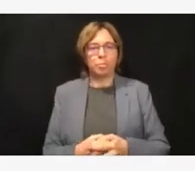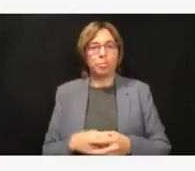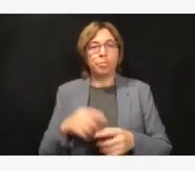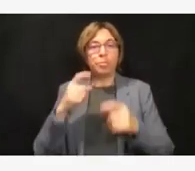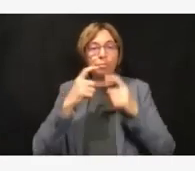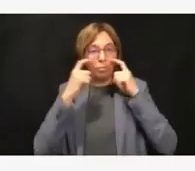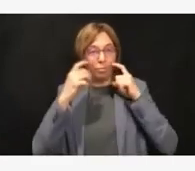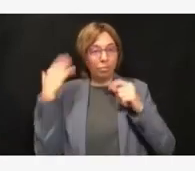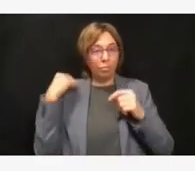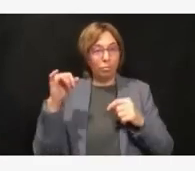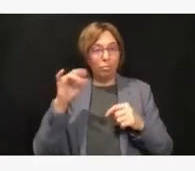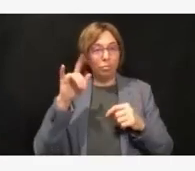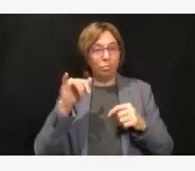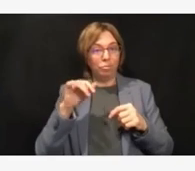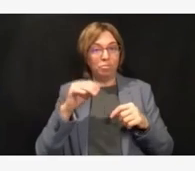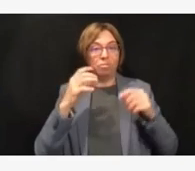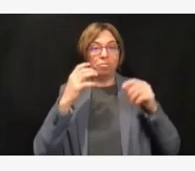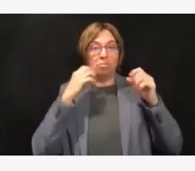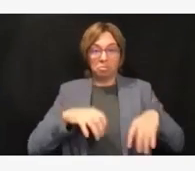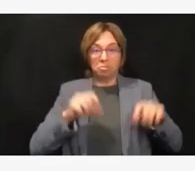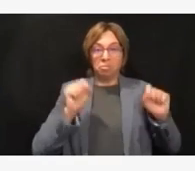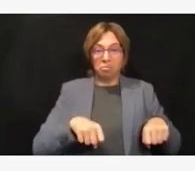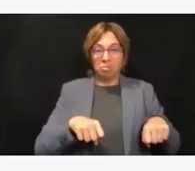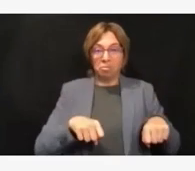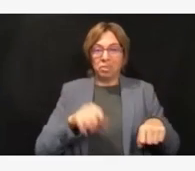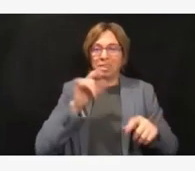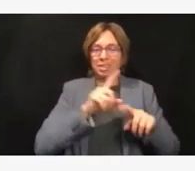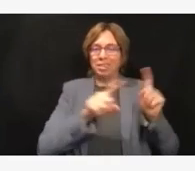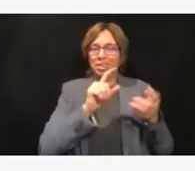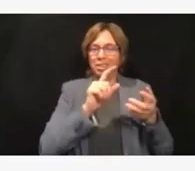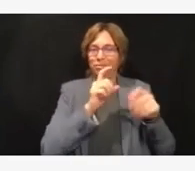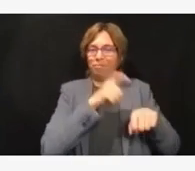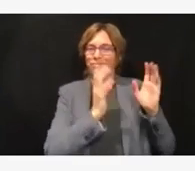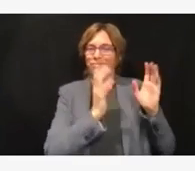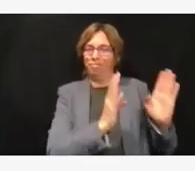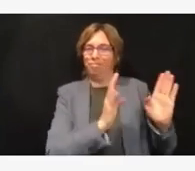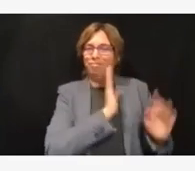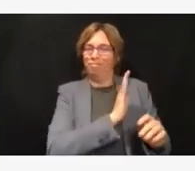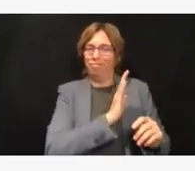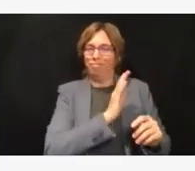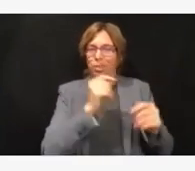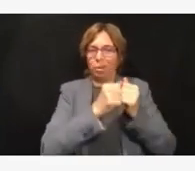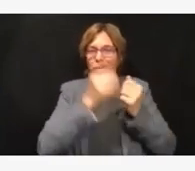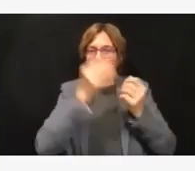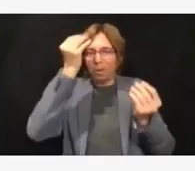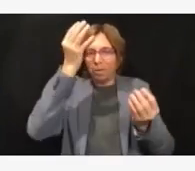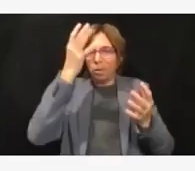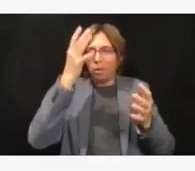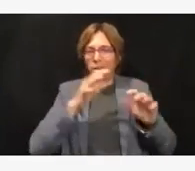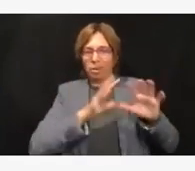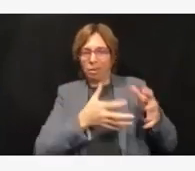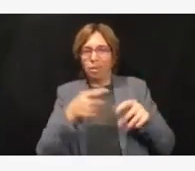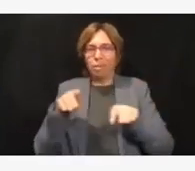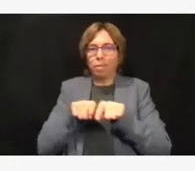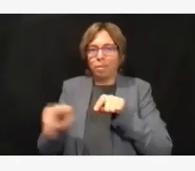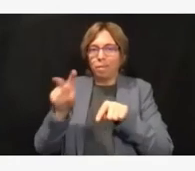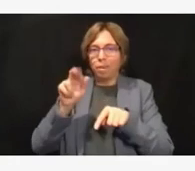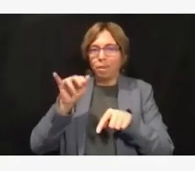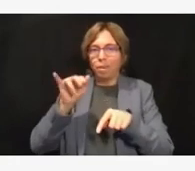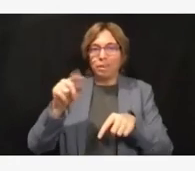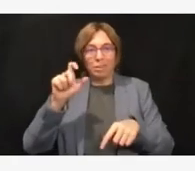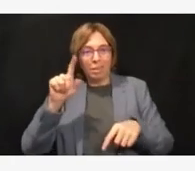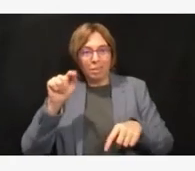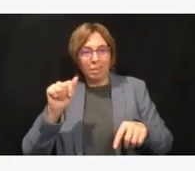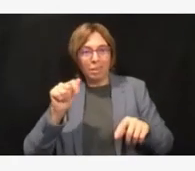and we have the Delta variant among us, even though if you're vaccinated, we do know that you can still be